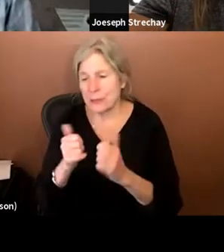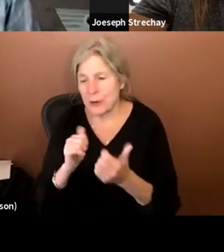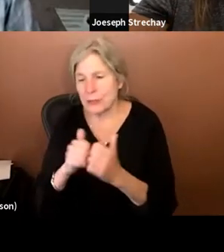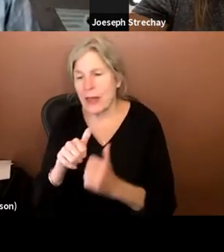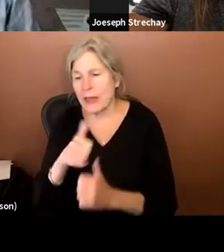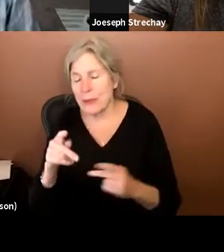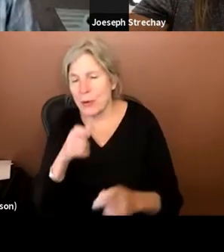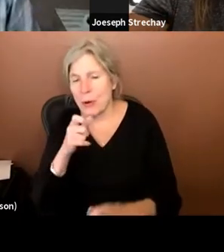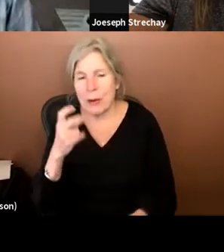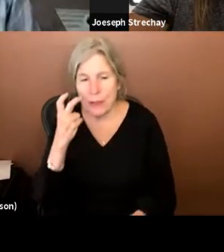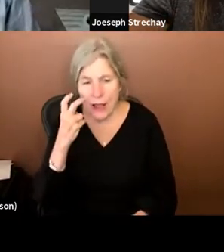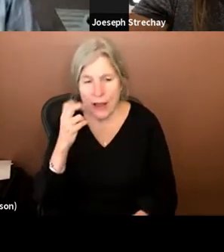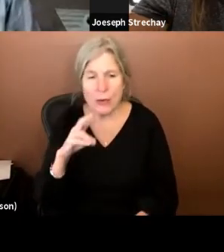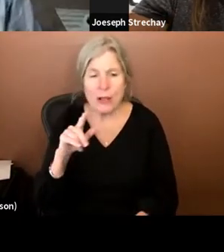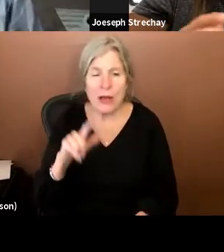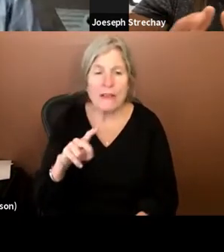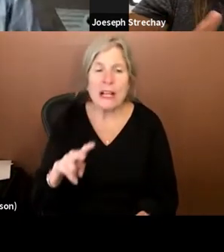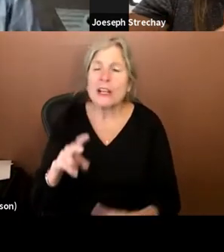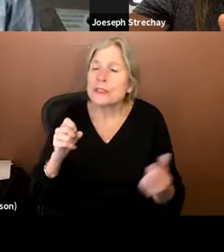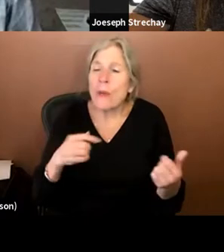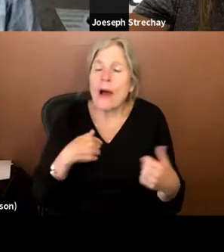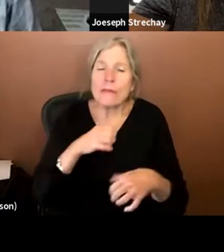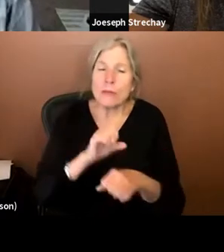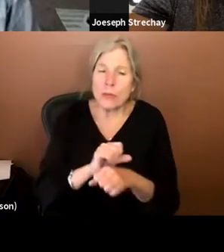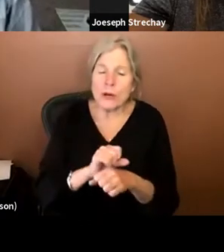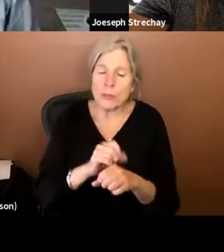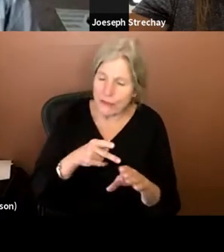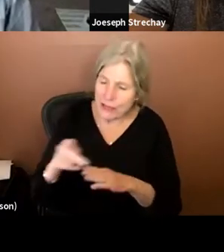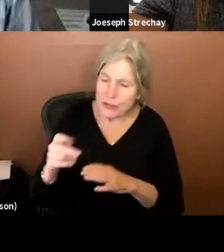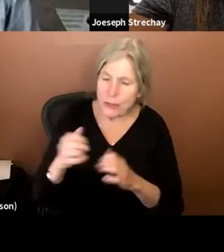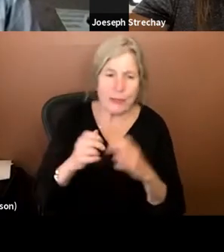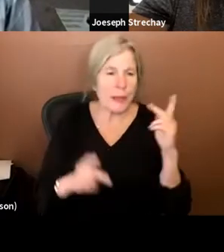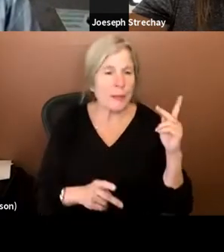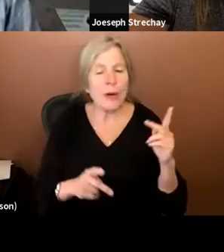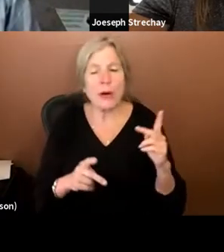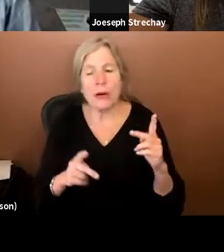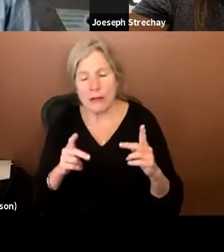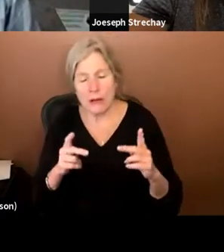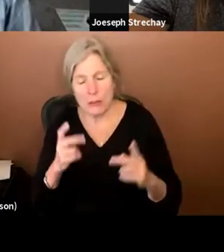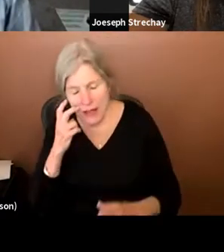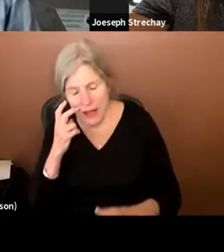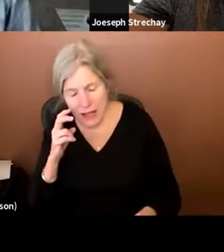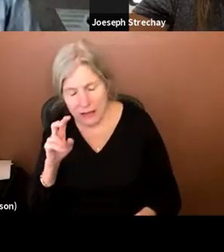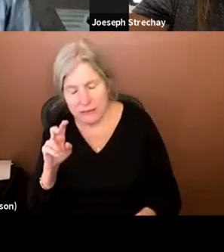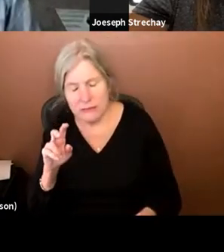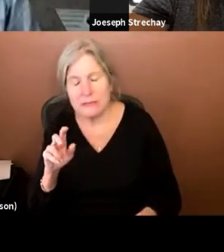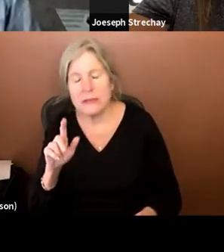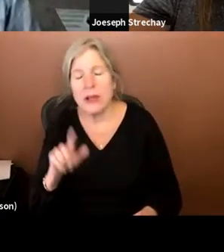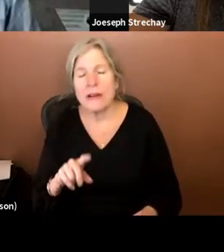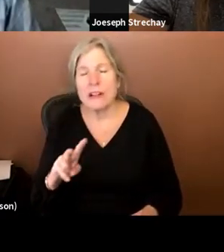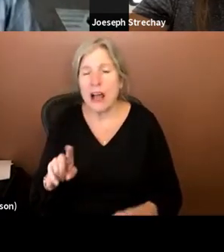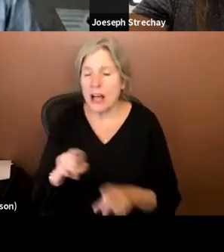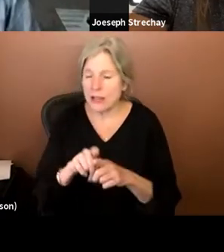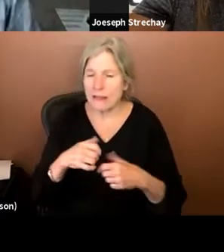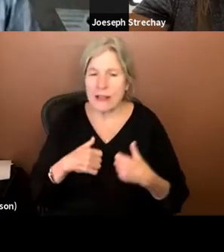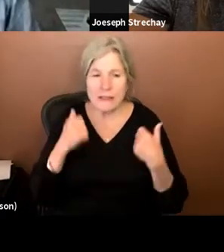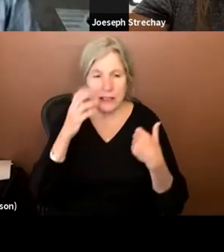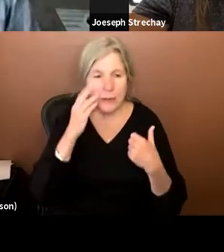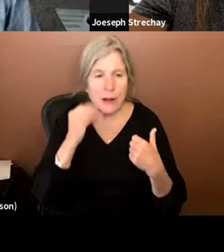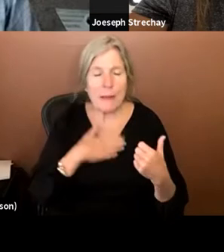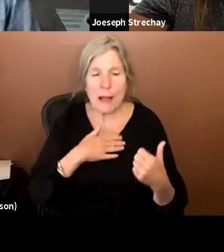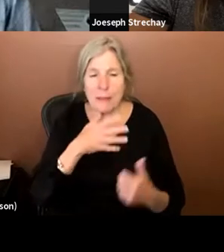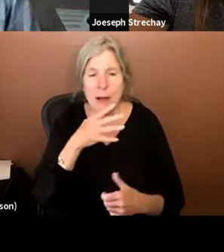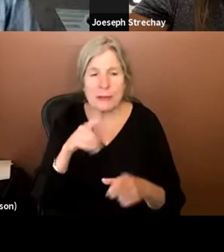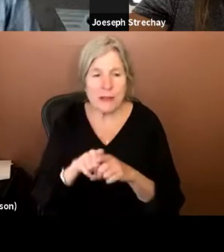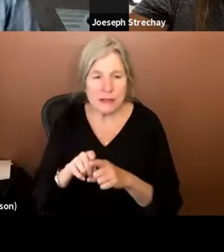people who are blind or low vision. But so I've worked professionally with people who are blind or low vision. I've also had the lived experience. My mom is also,